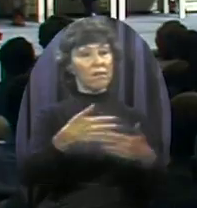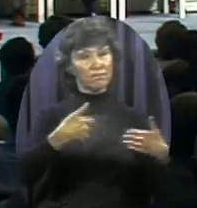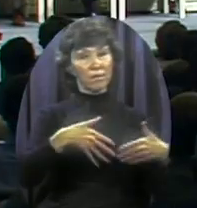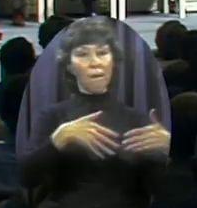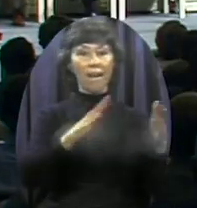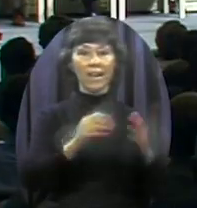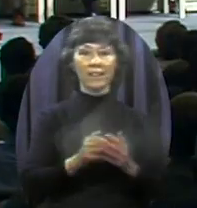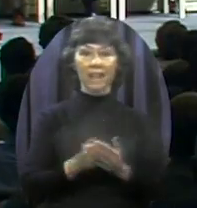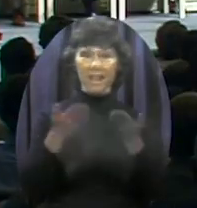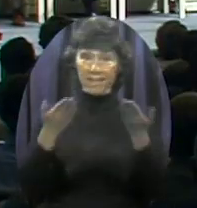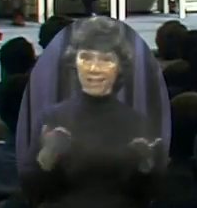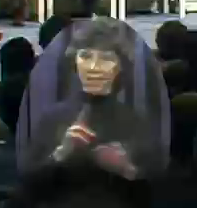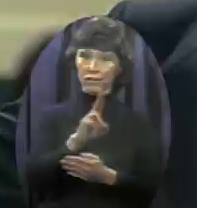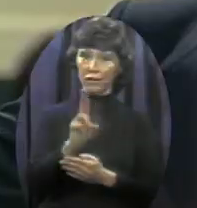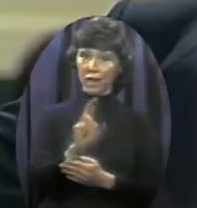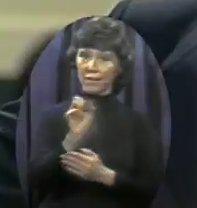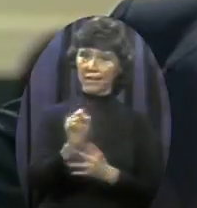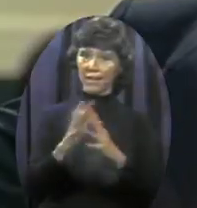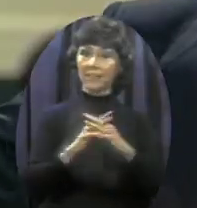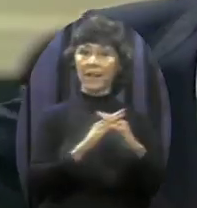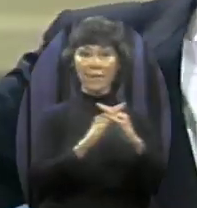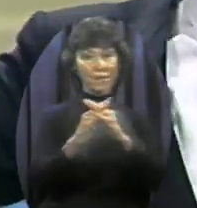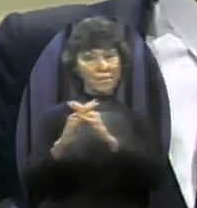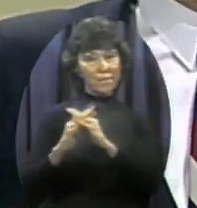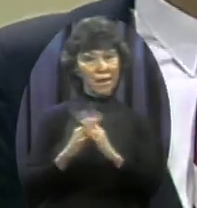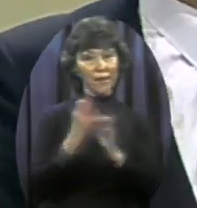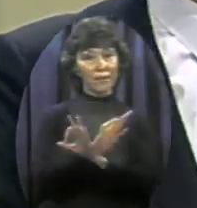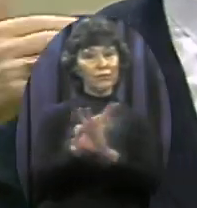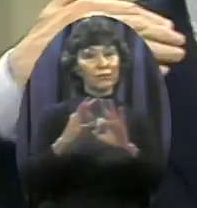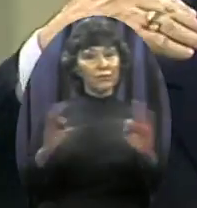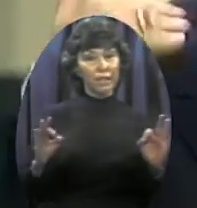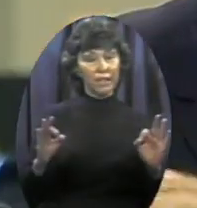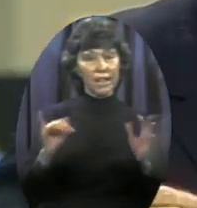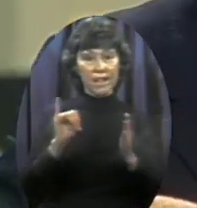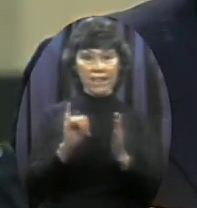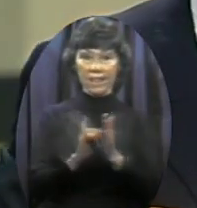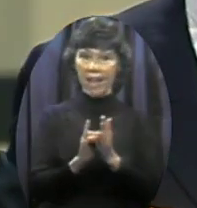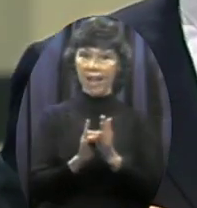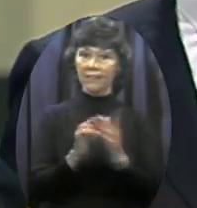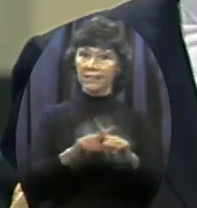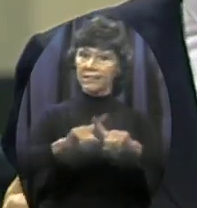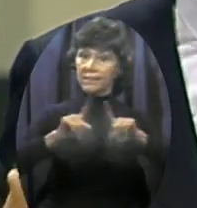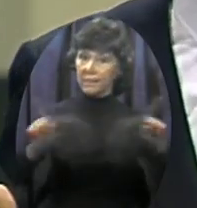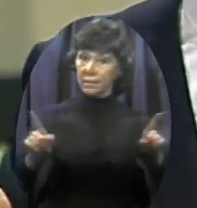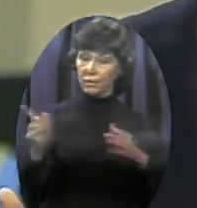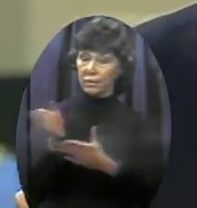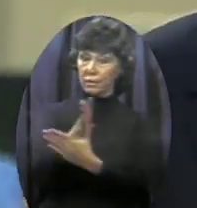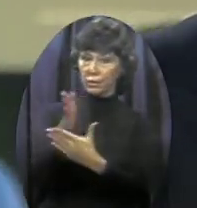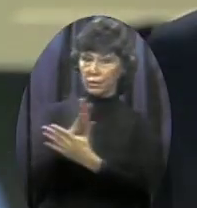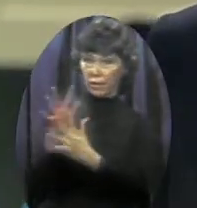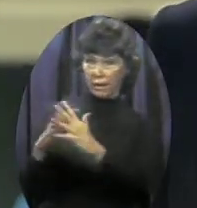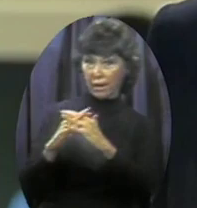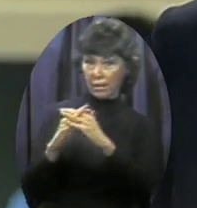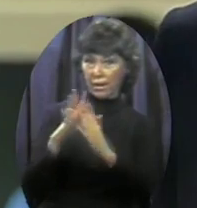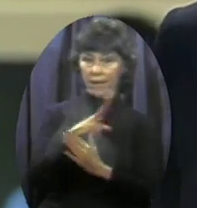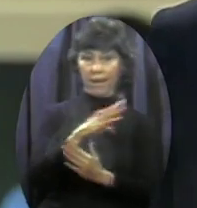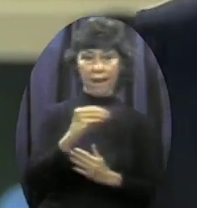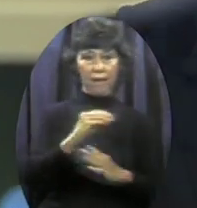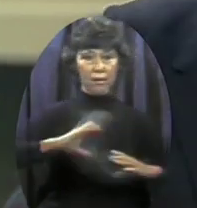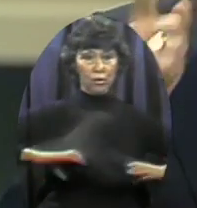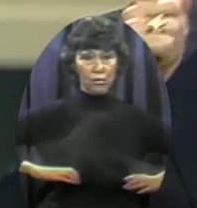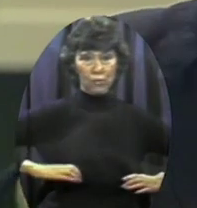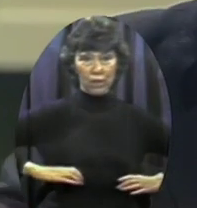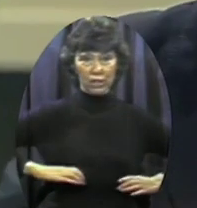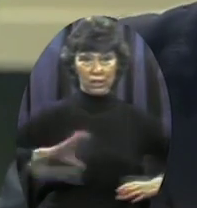States of America And that is exactly the difference Between this nation and the Soviet Union And the communist world